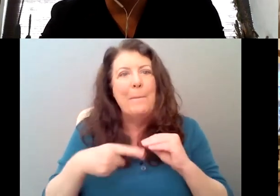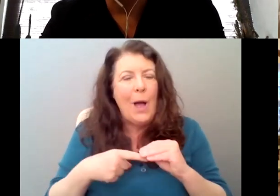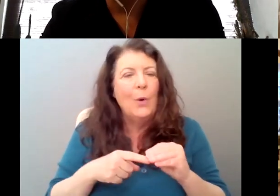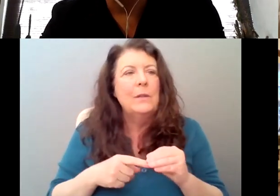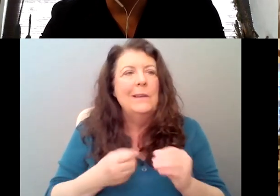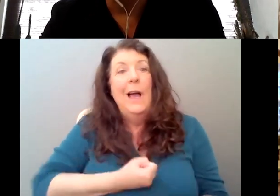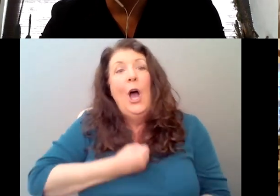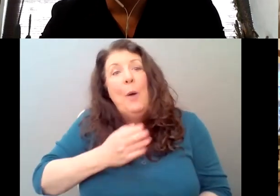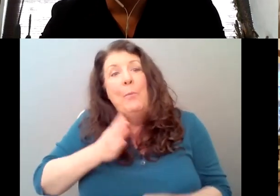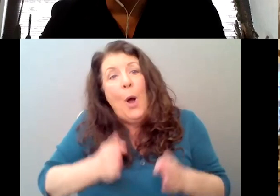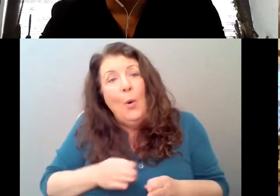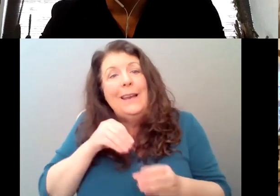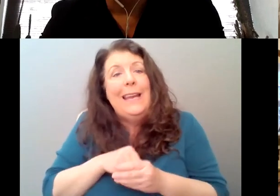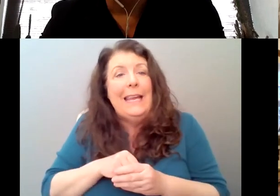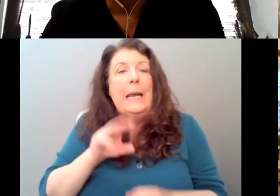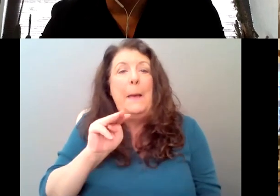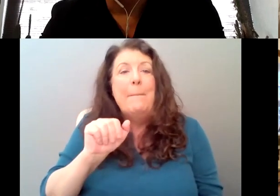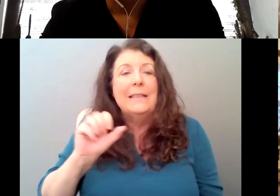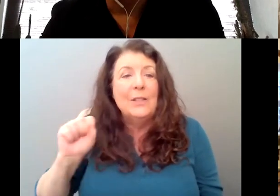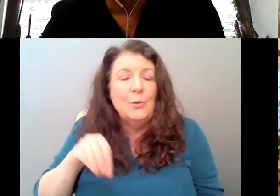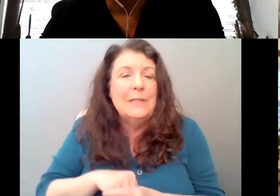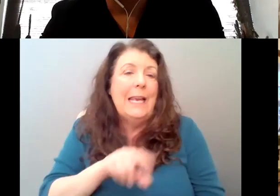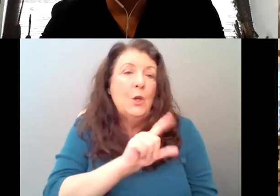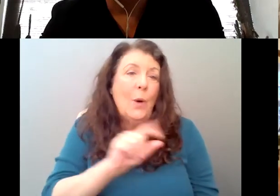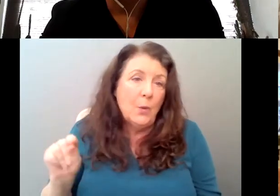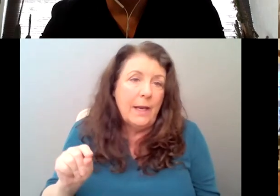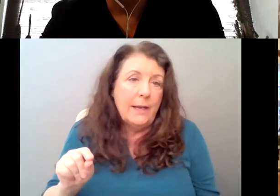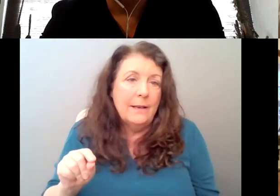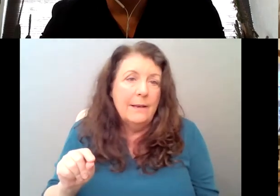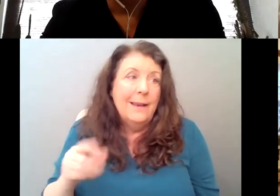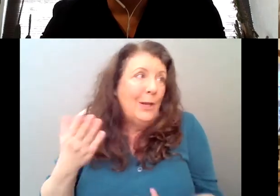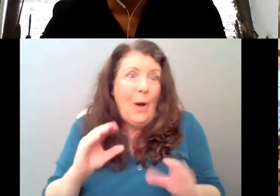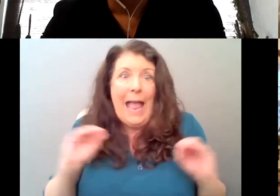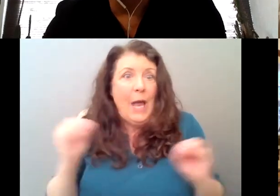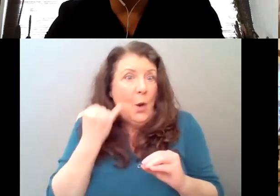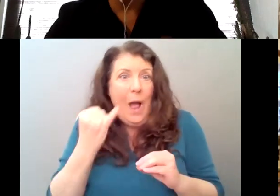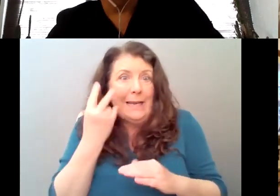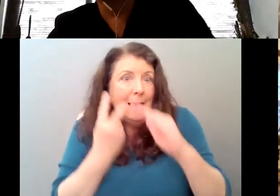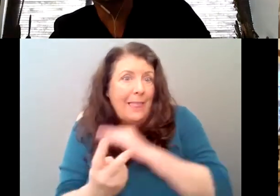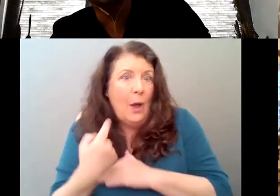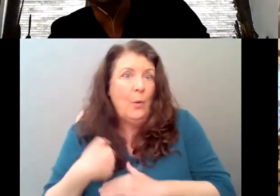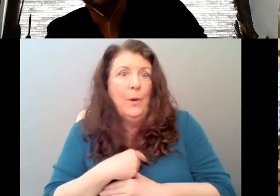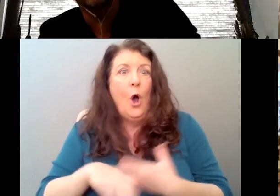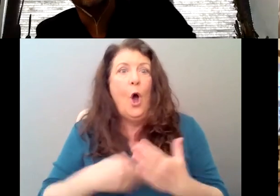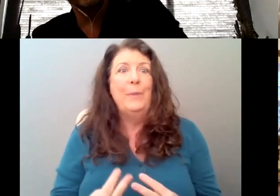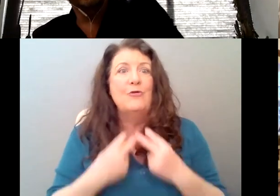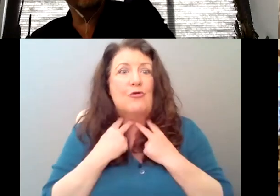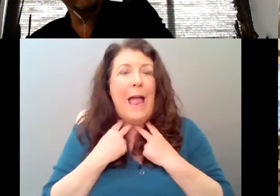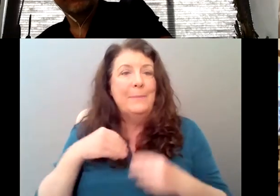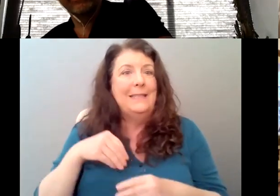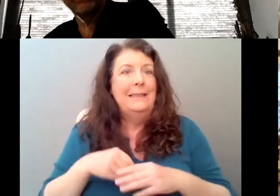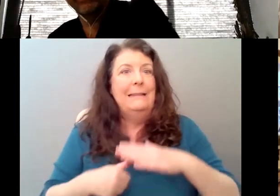we always are finding these, like, I didn't know that we would all be trapped inside in the year 2020. Like, like